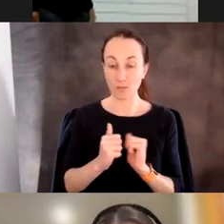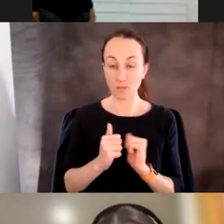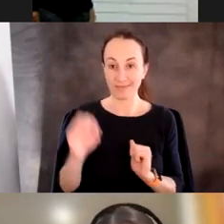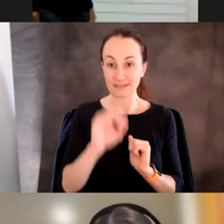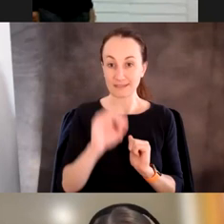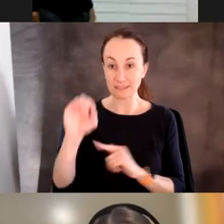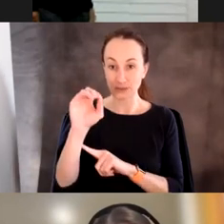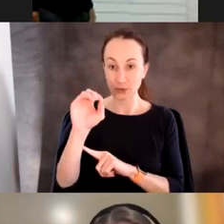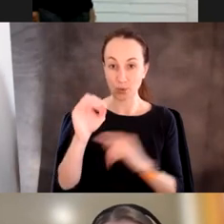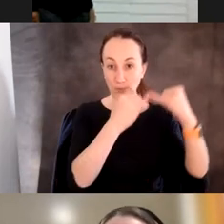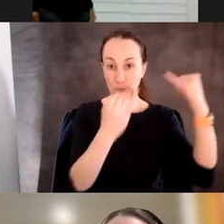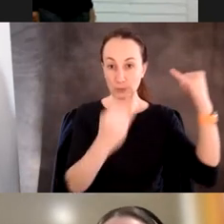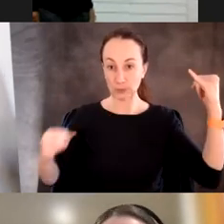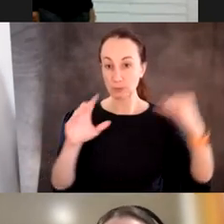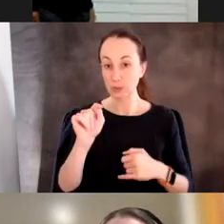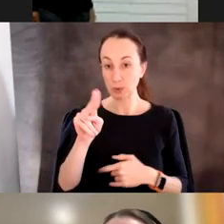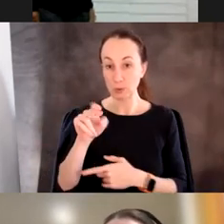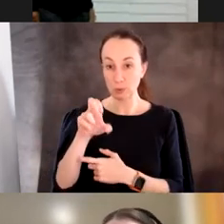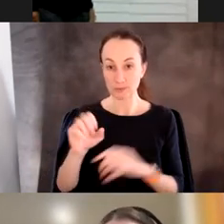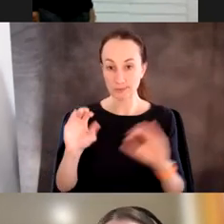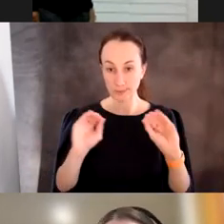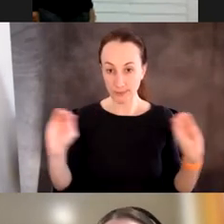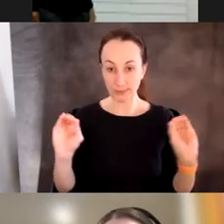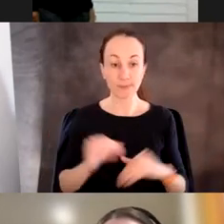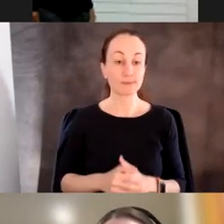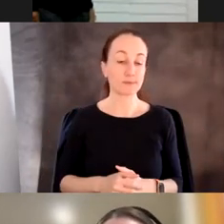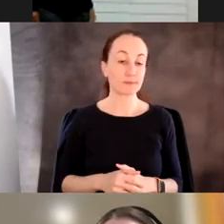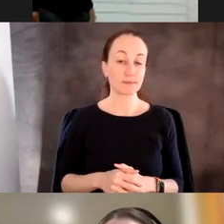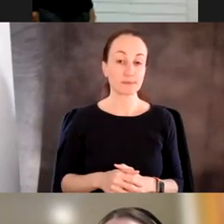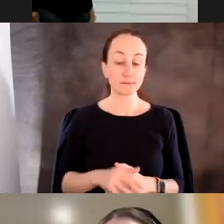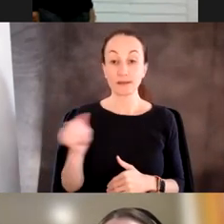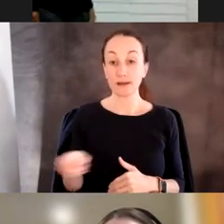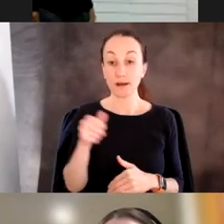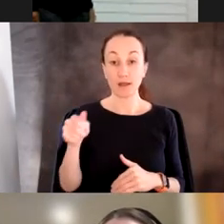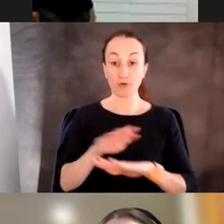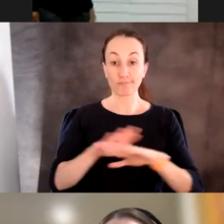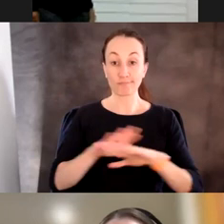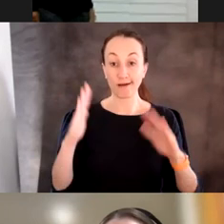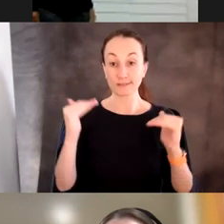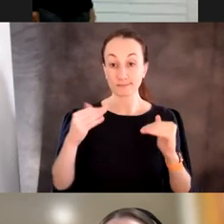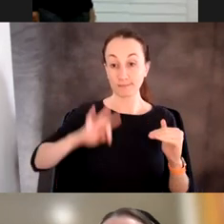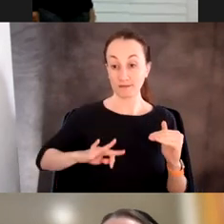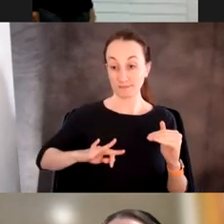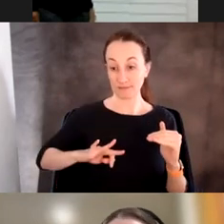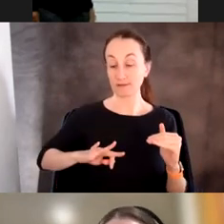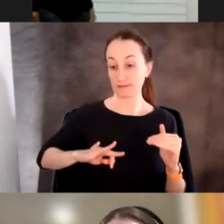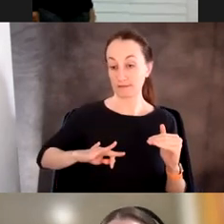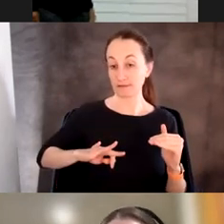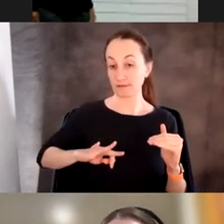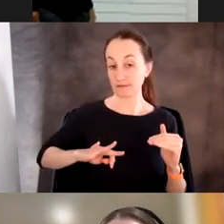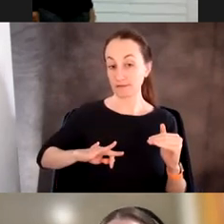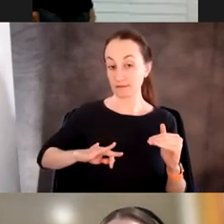tubes. Another kind of unexpected benefit of having